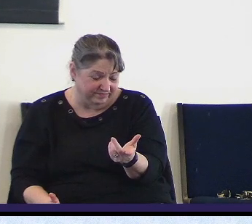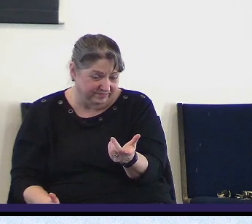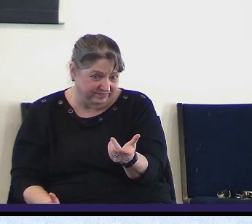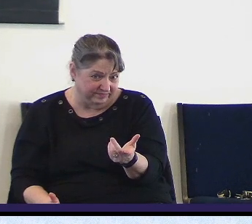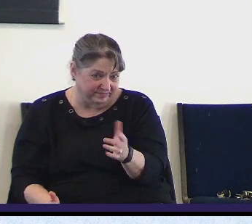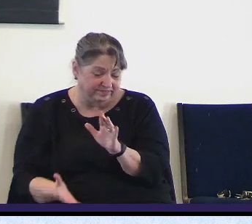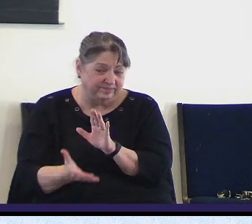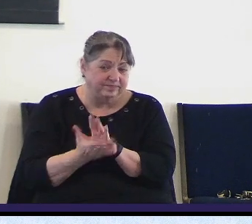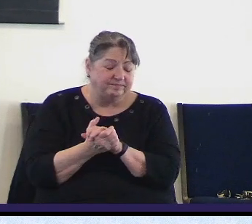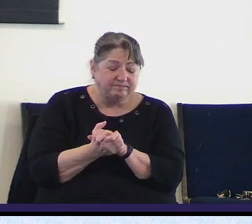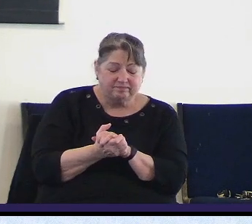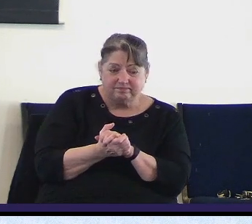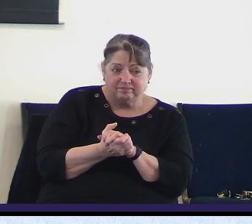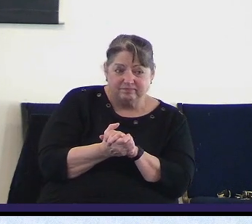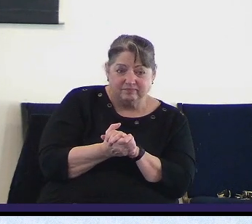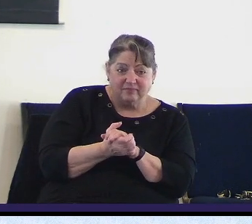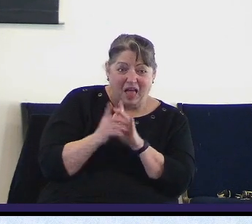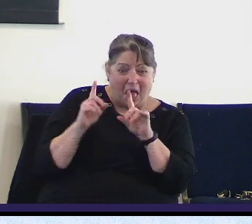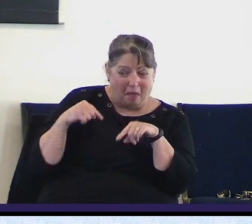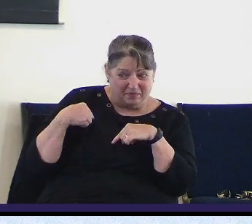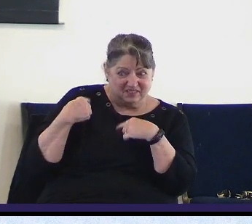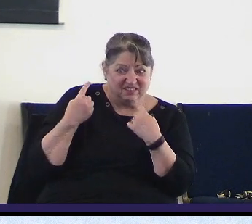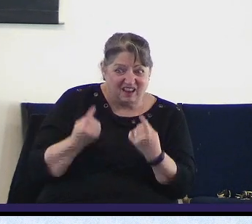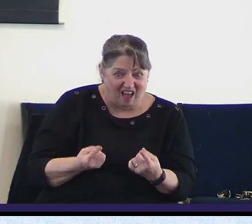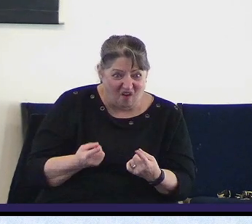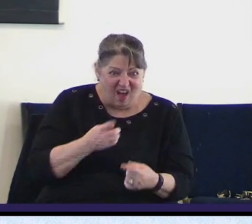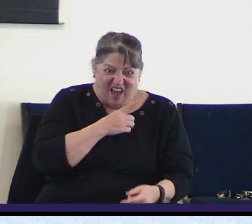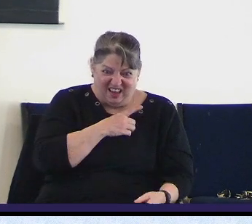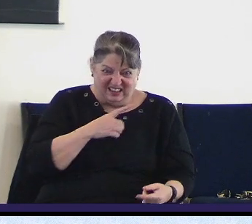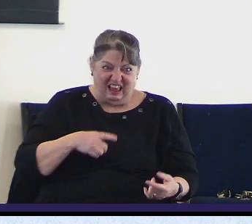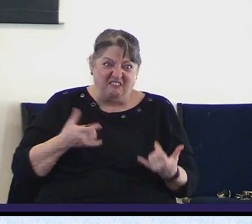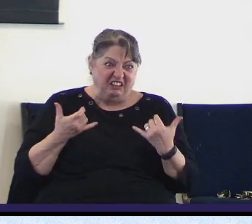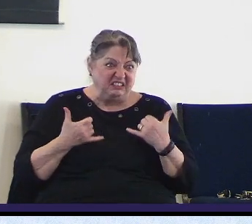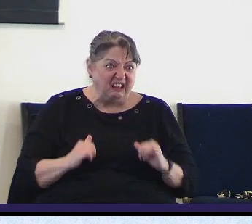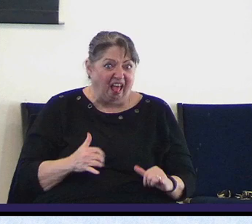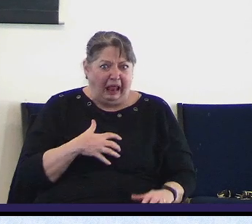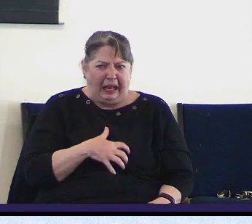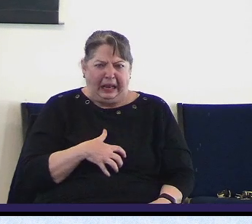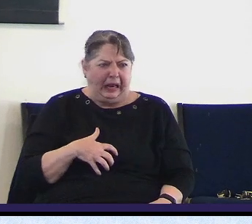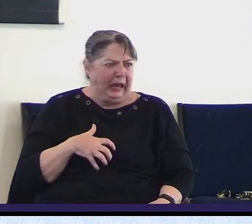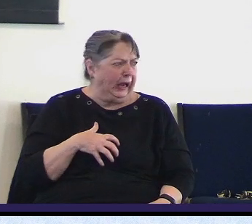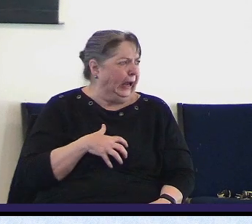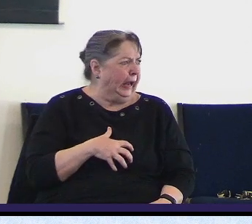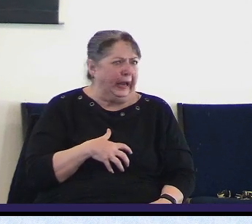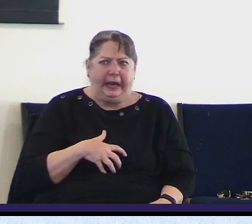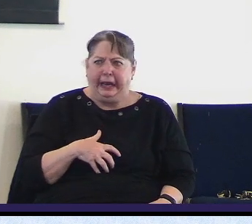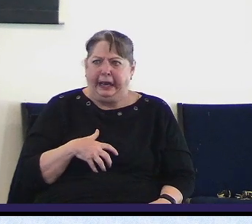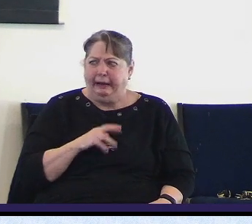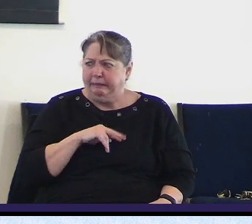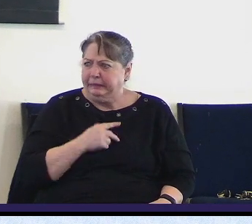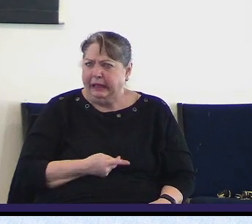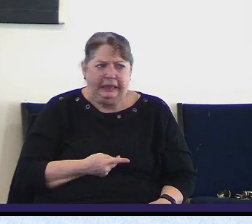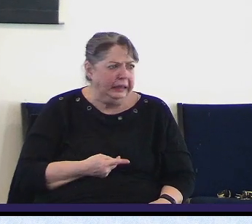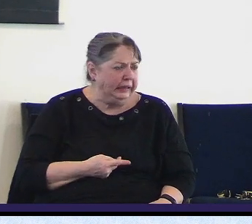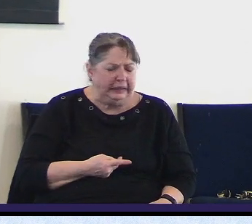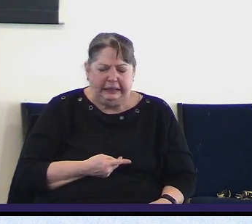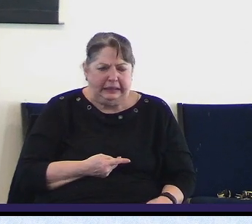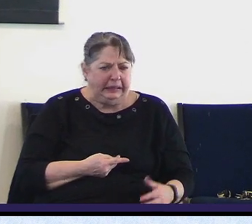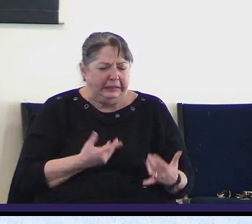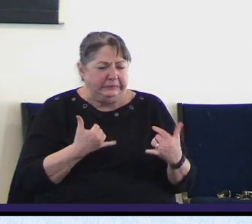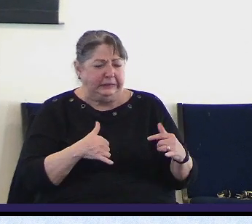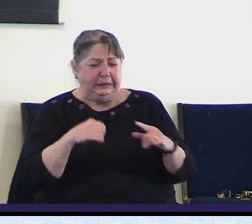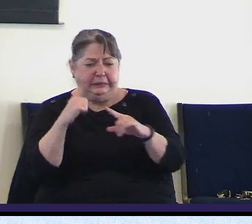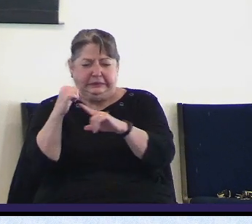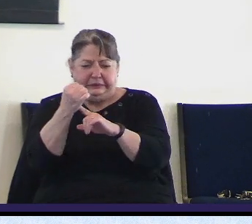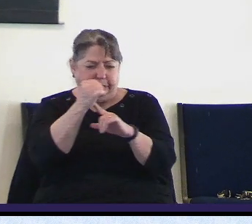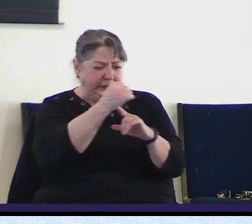concern has not been resolved he's still in his situation he's still concerned about the same things the same surroundings are